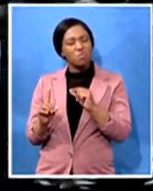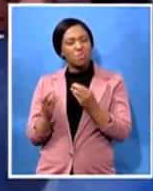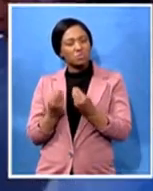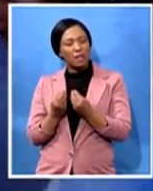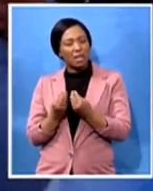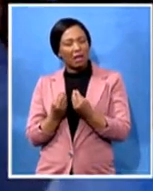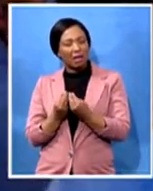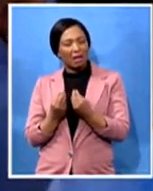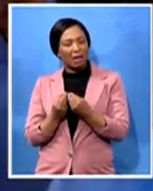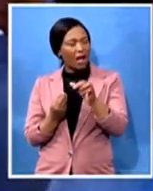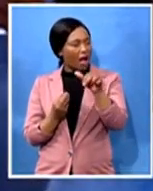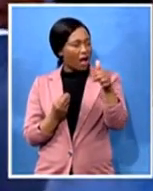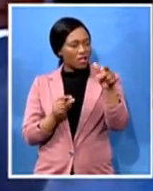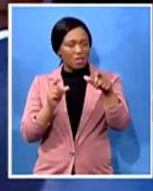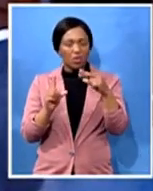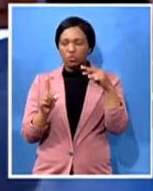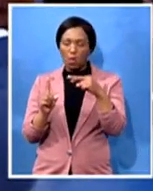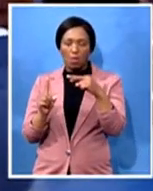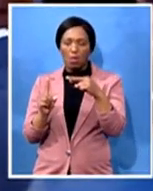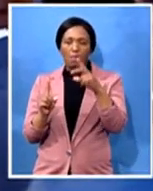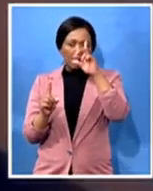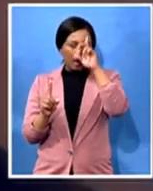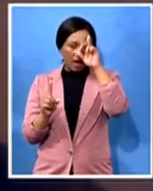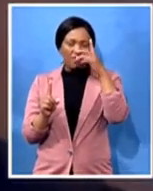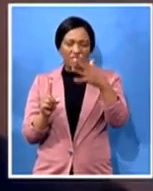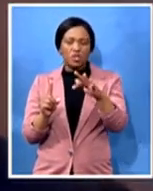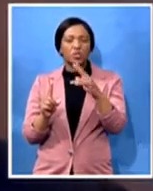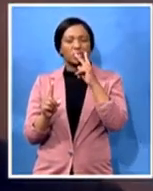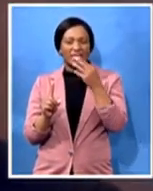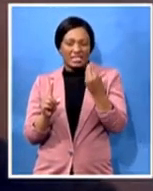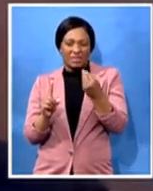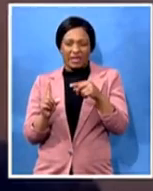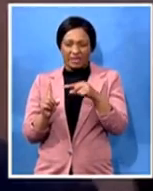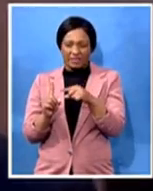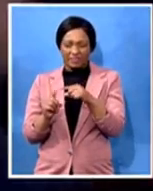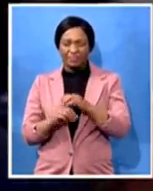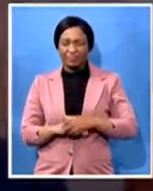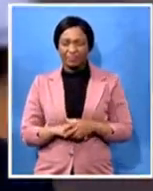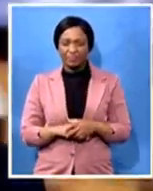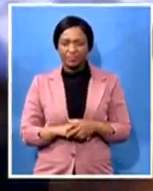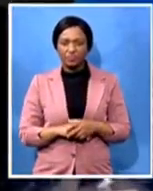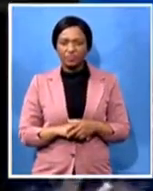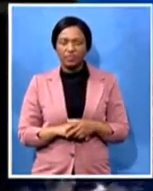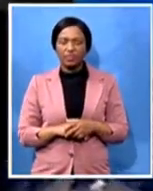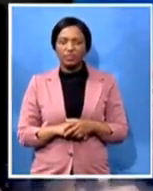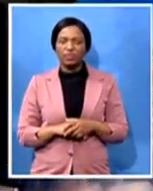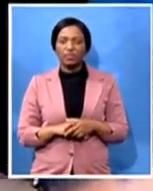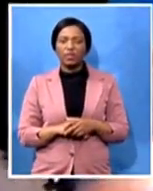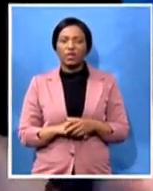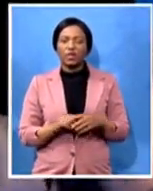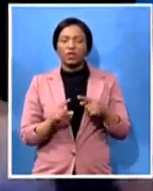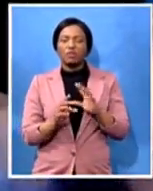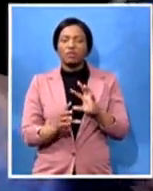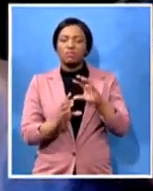a chief among these was his loyalty to the struggle we all